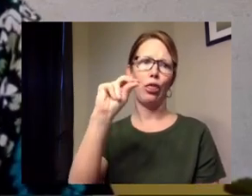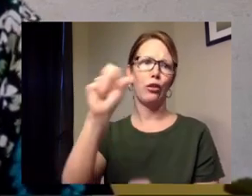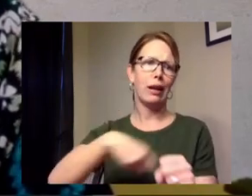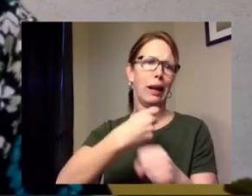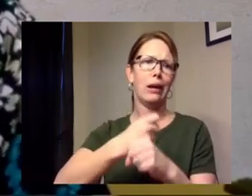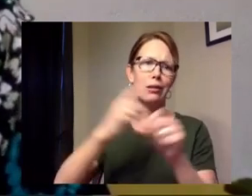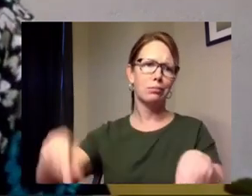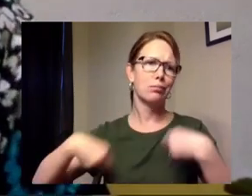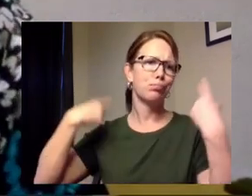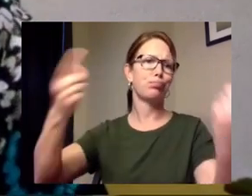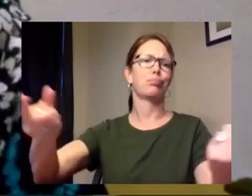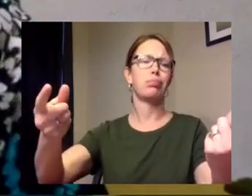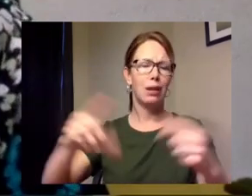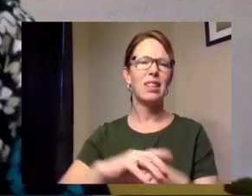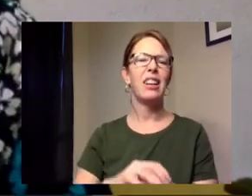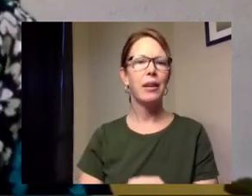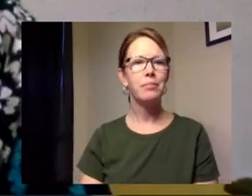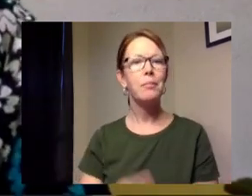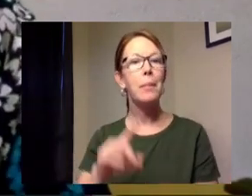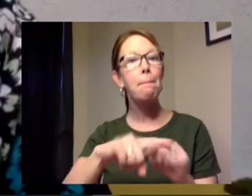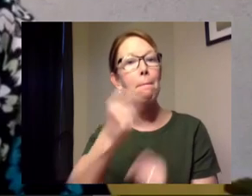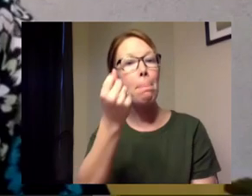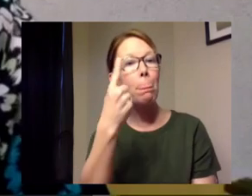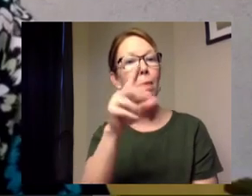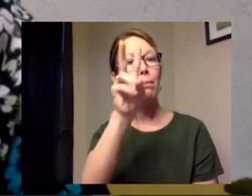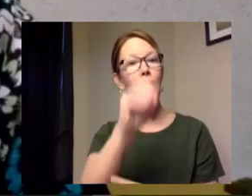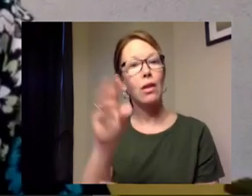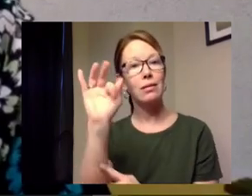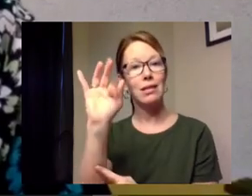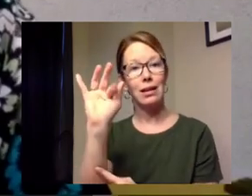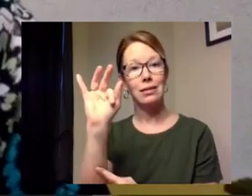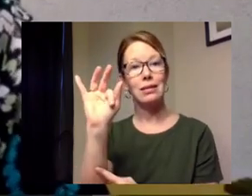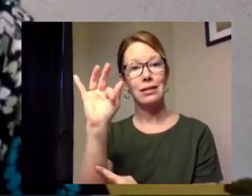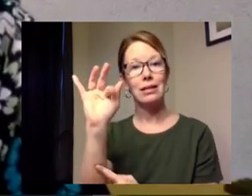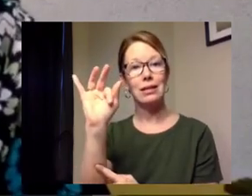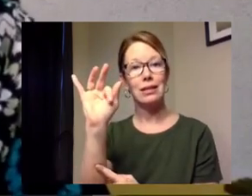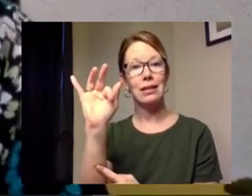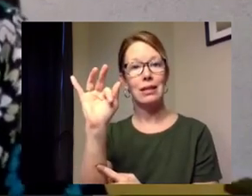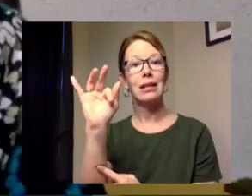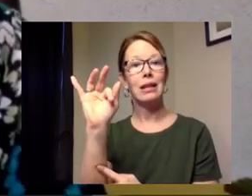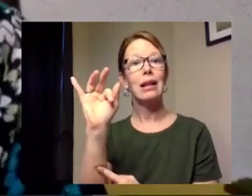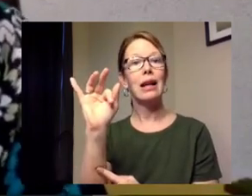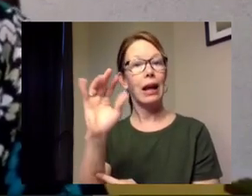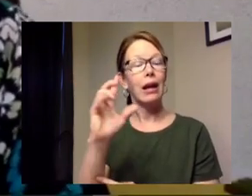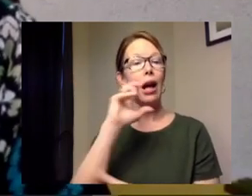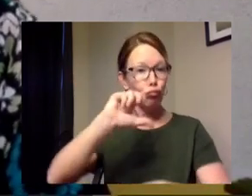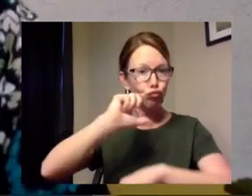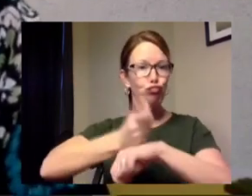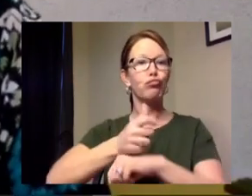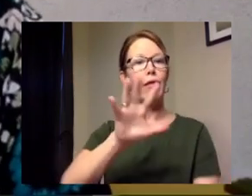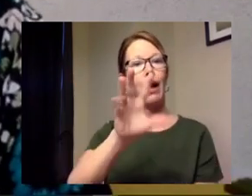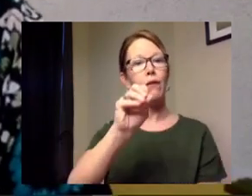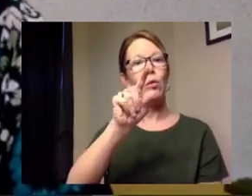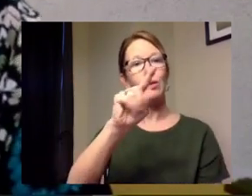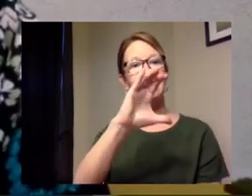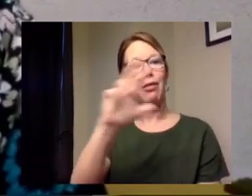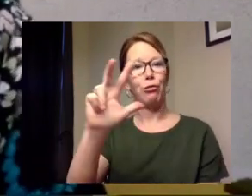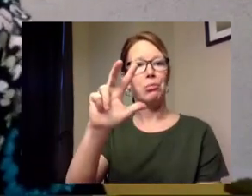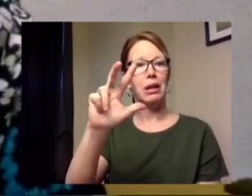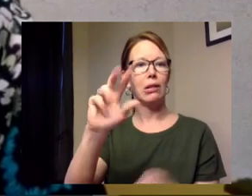this community um however in 2019 it did um officially form its own 501c3 organization